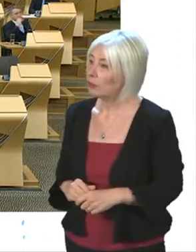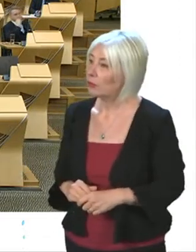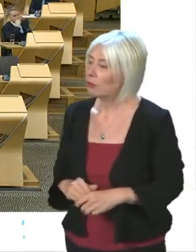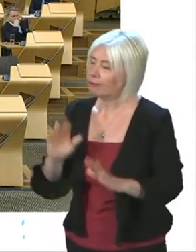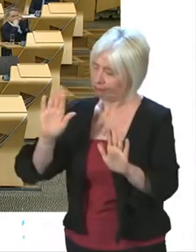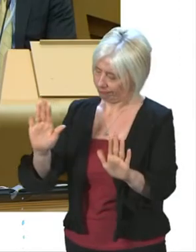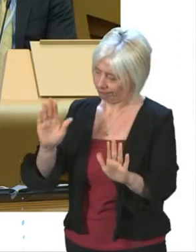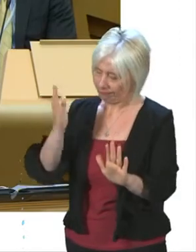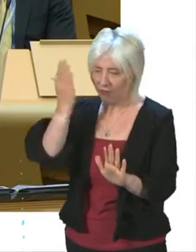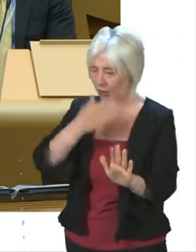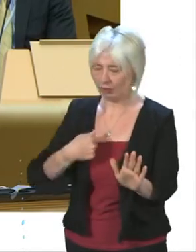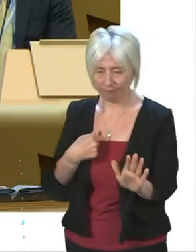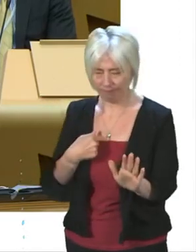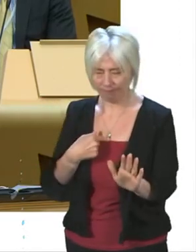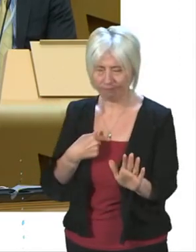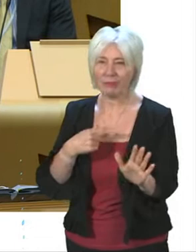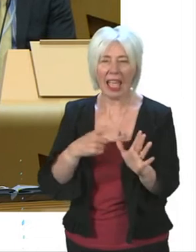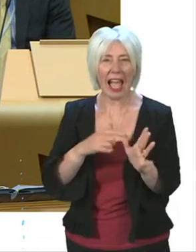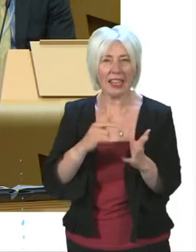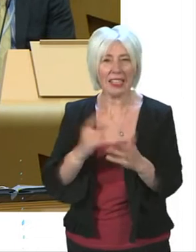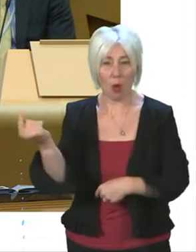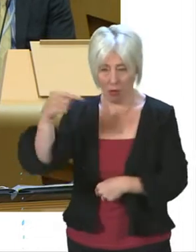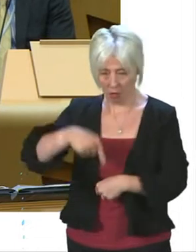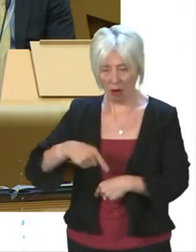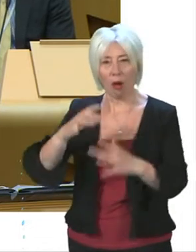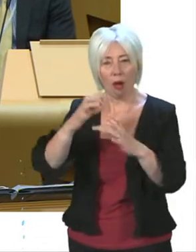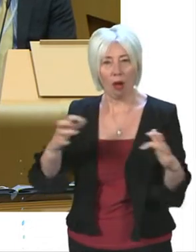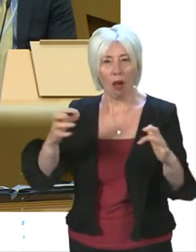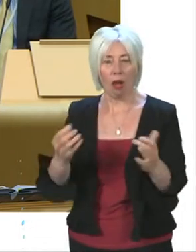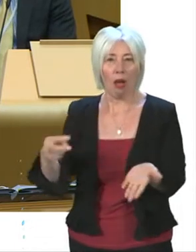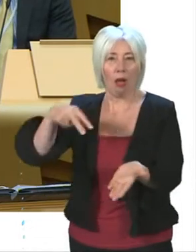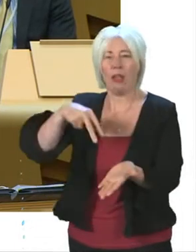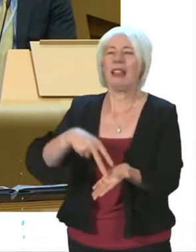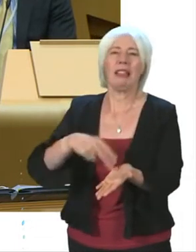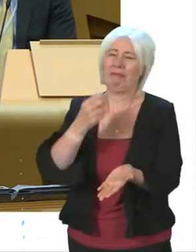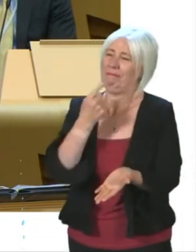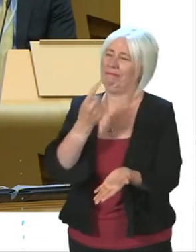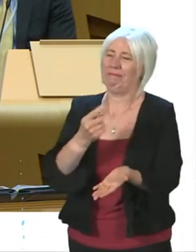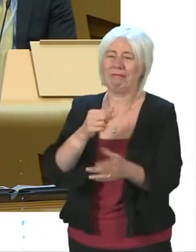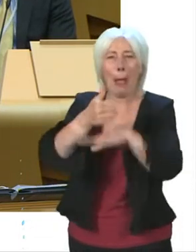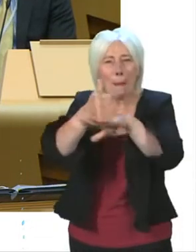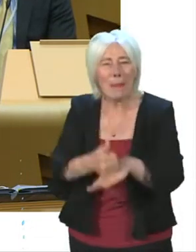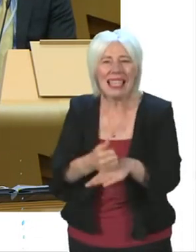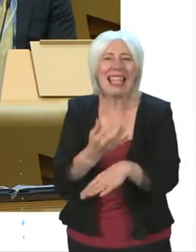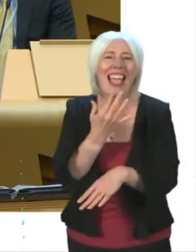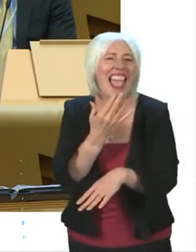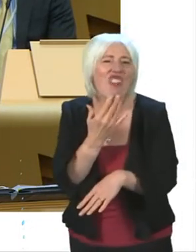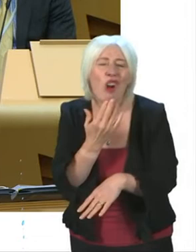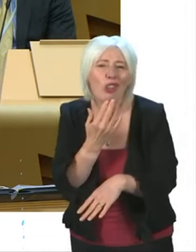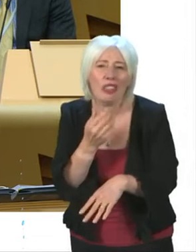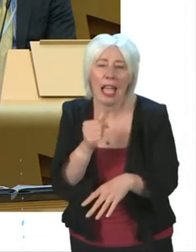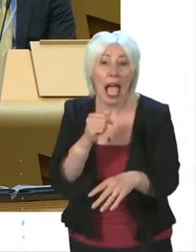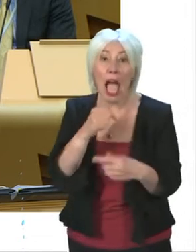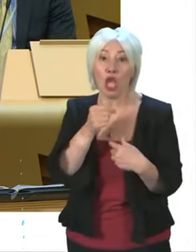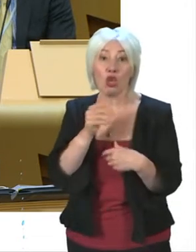forgive me, presiding officer, but when Anna Sarwar comes to this chamber and just makes basic errors, it's not condescending